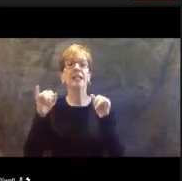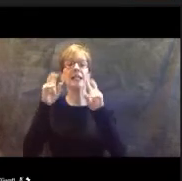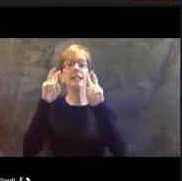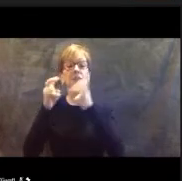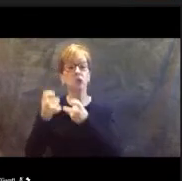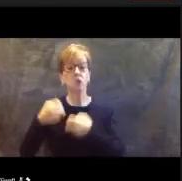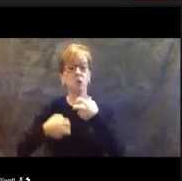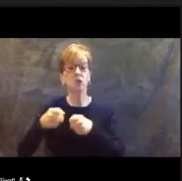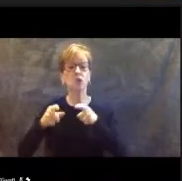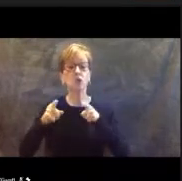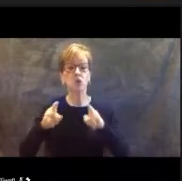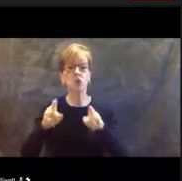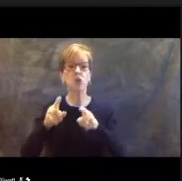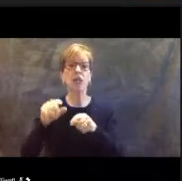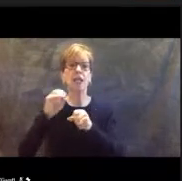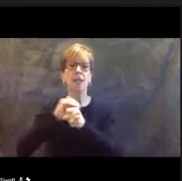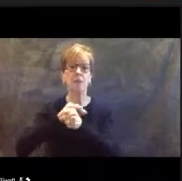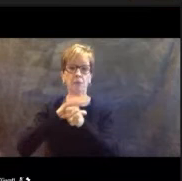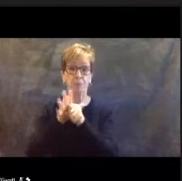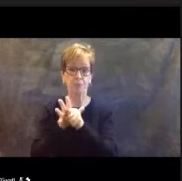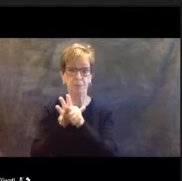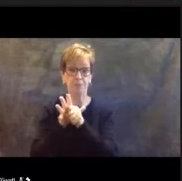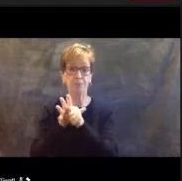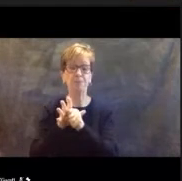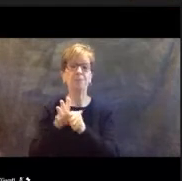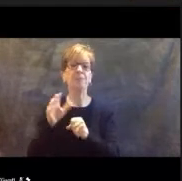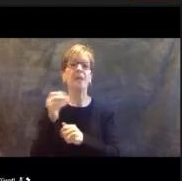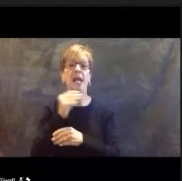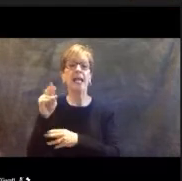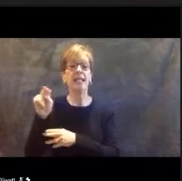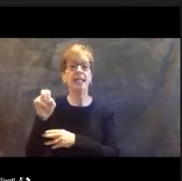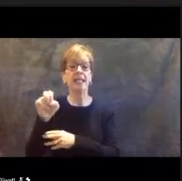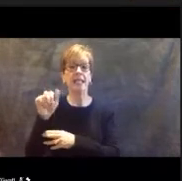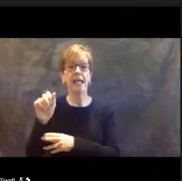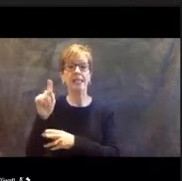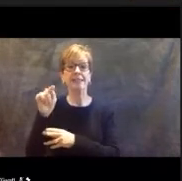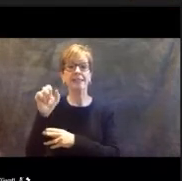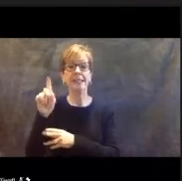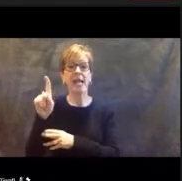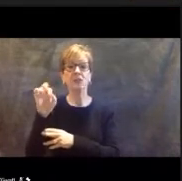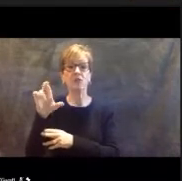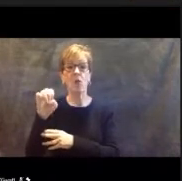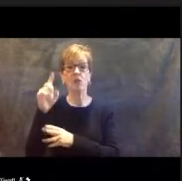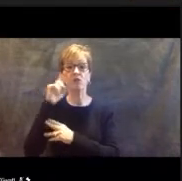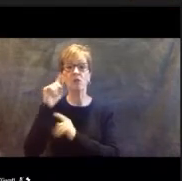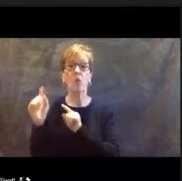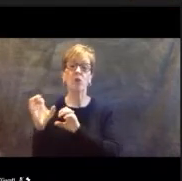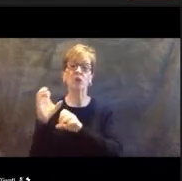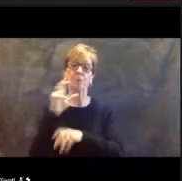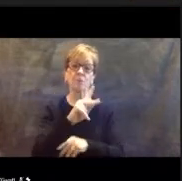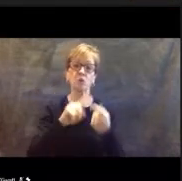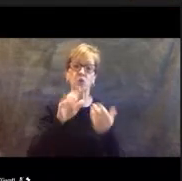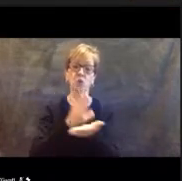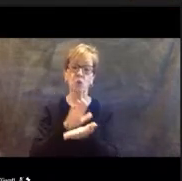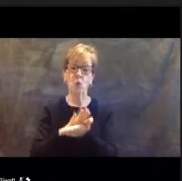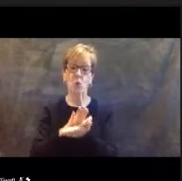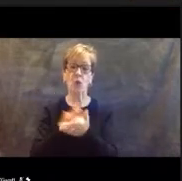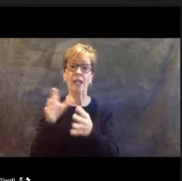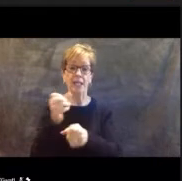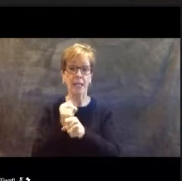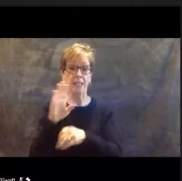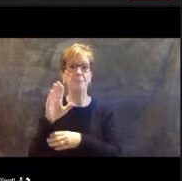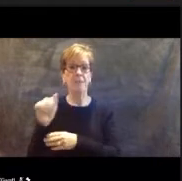global pandemic, and the NEA Task Force for return to school. Eddie received his Bachelor of Arts in Music